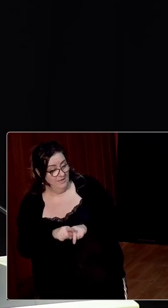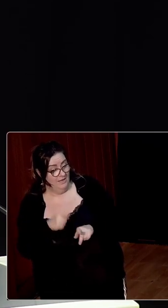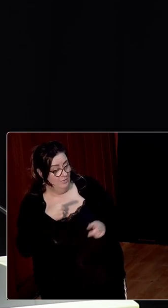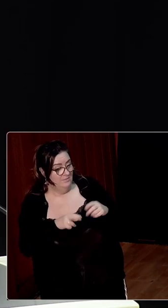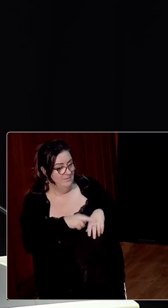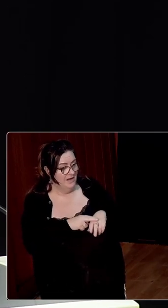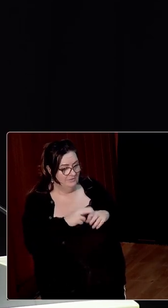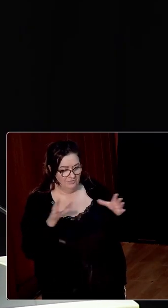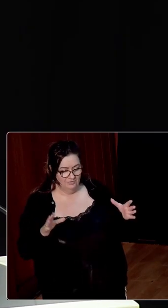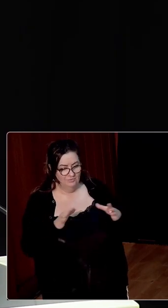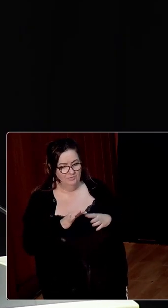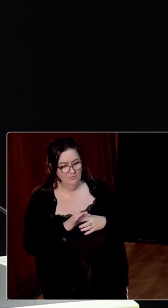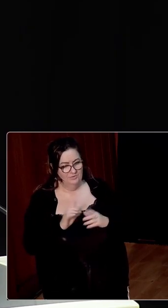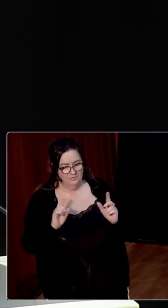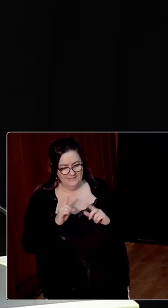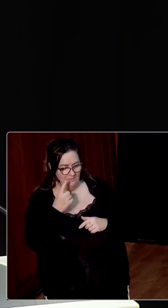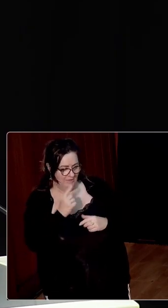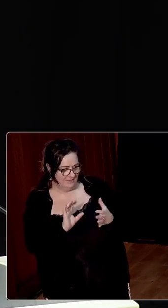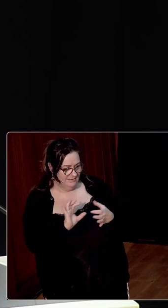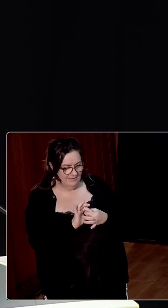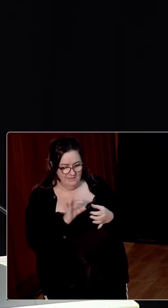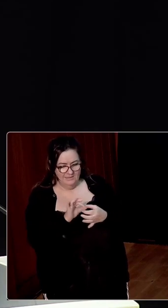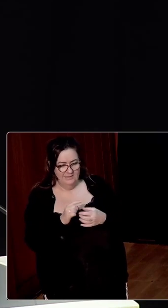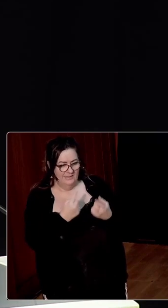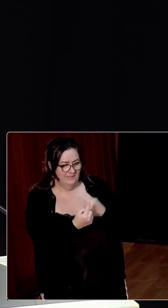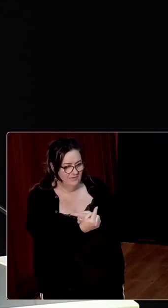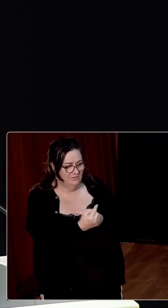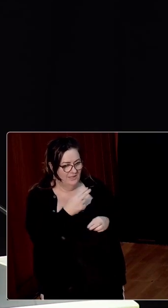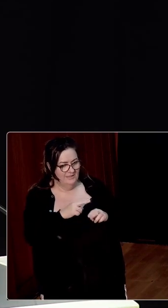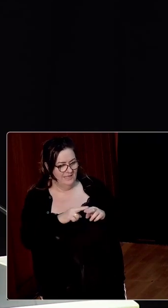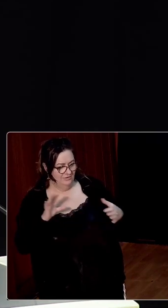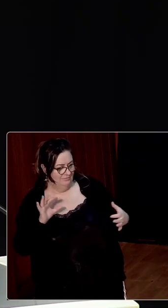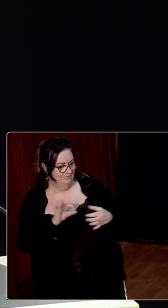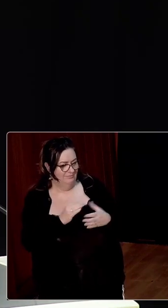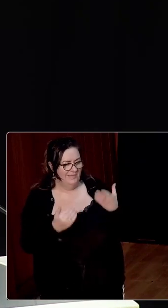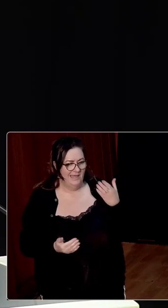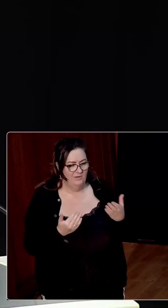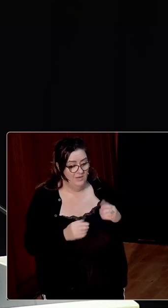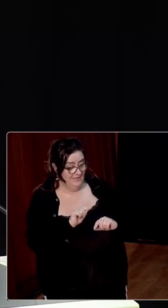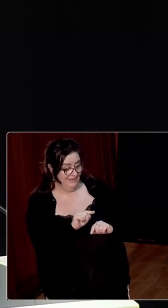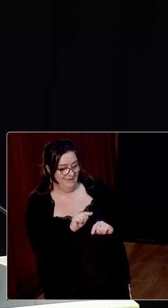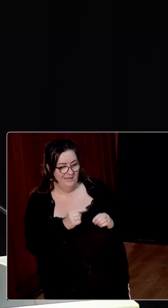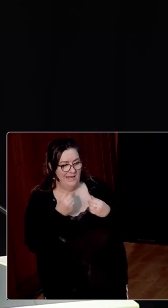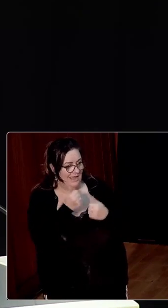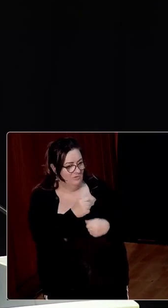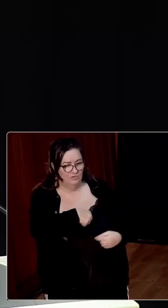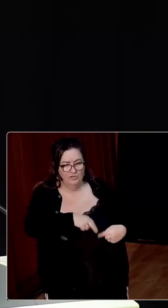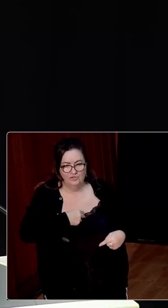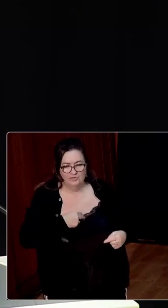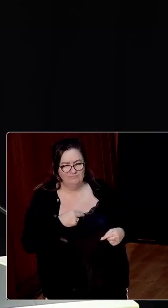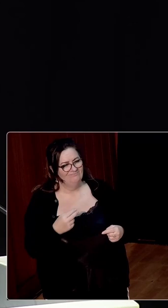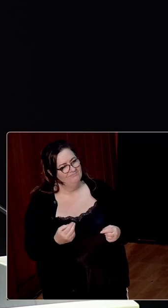to construct the relationship between the fragment and the whole, the individual and the nation state. This offers us, I think,